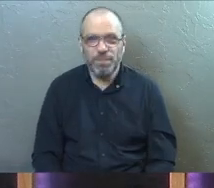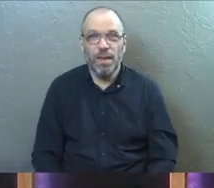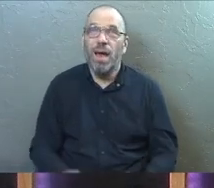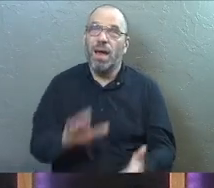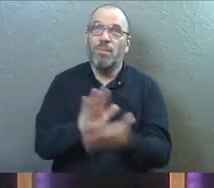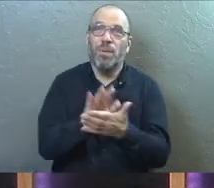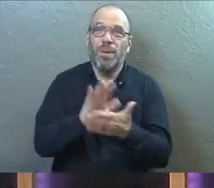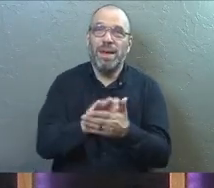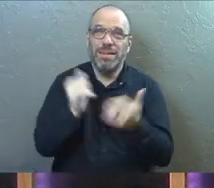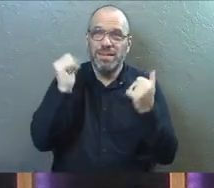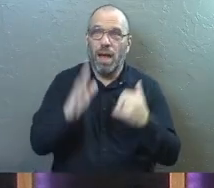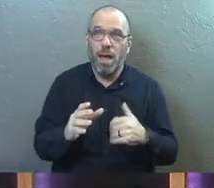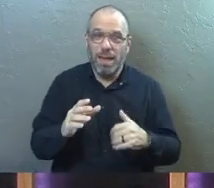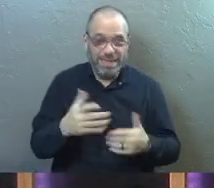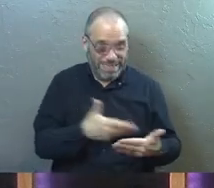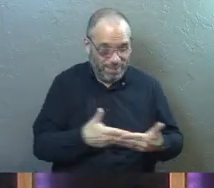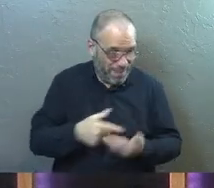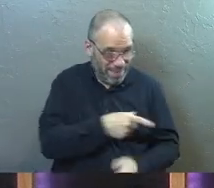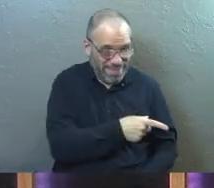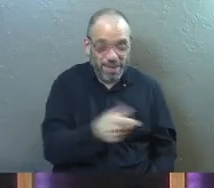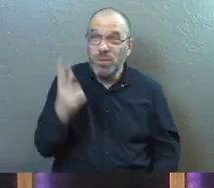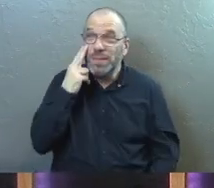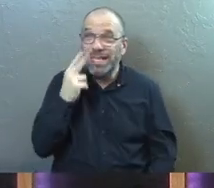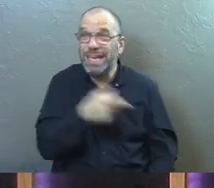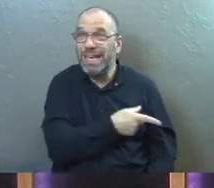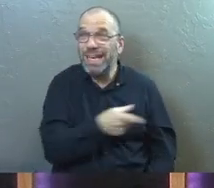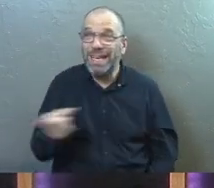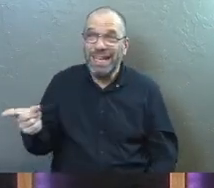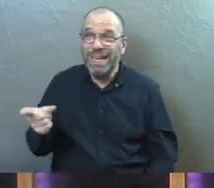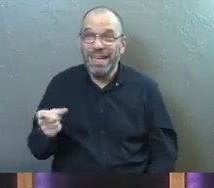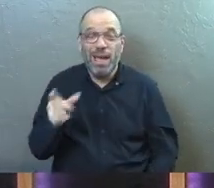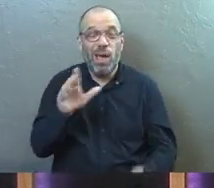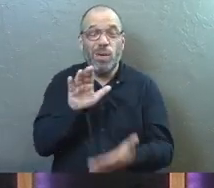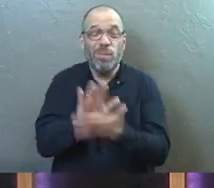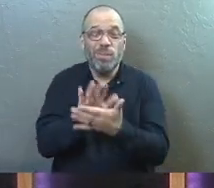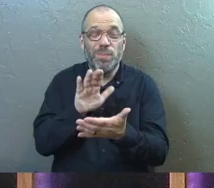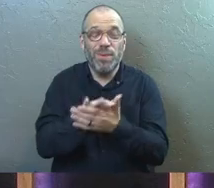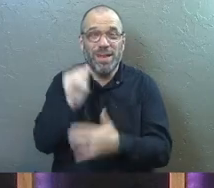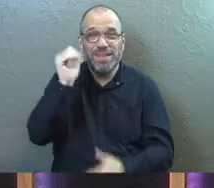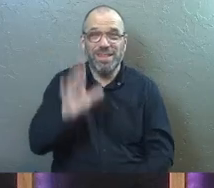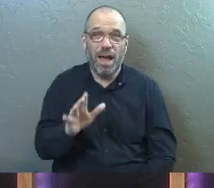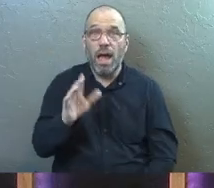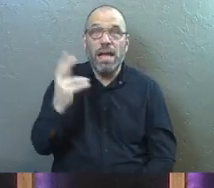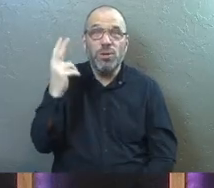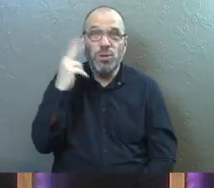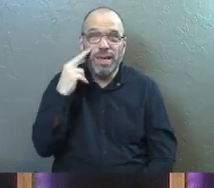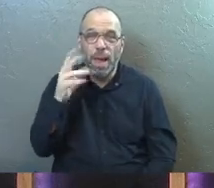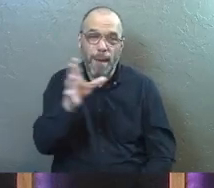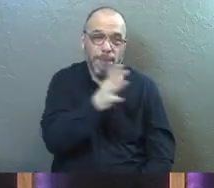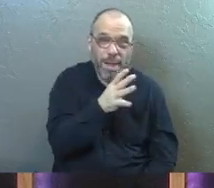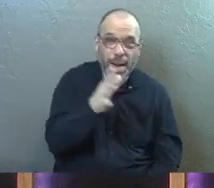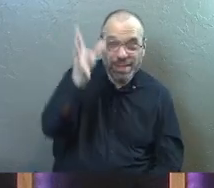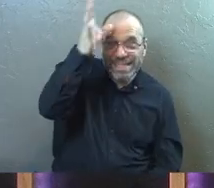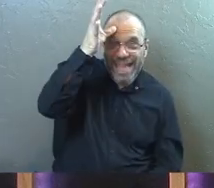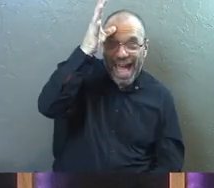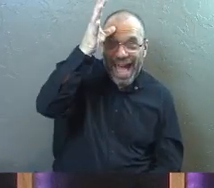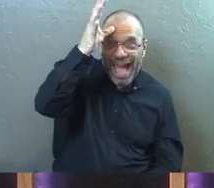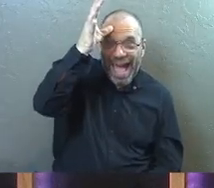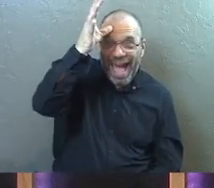Praise God. Do you see these beautiful babies up here today? Praise God. Do you hear the words coming out of mom and dad?